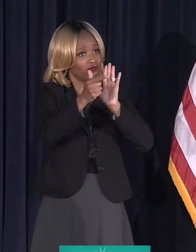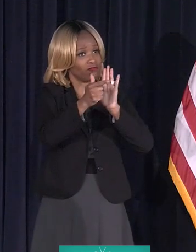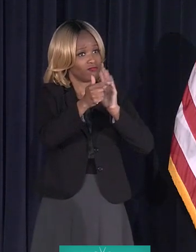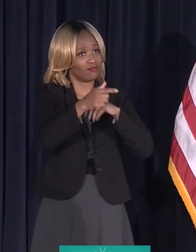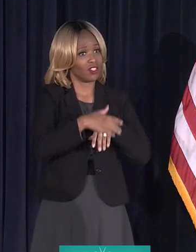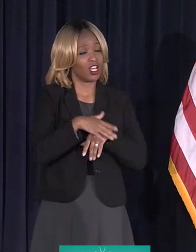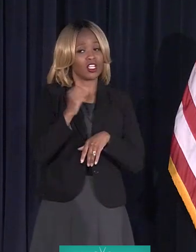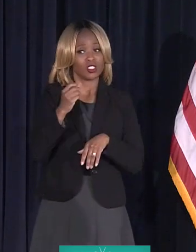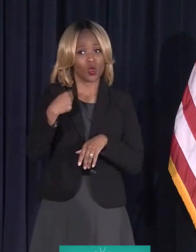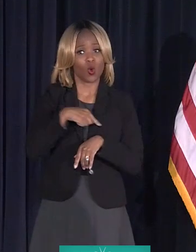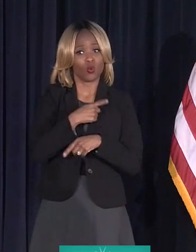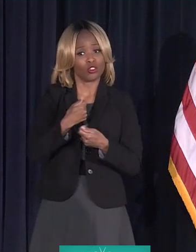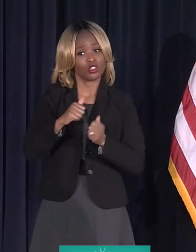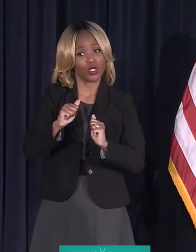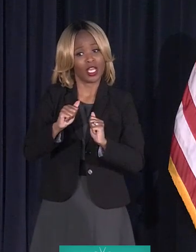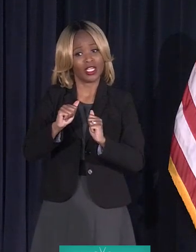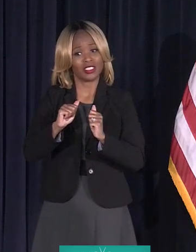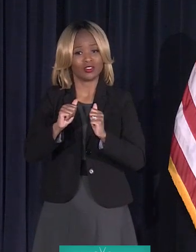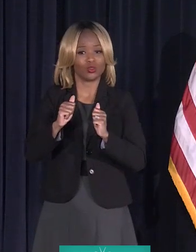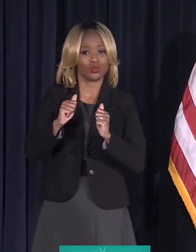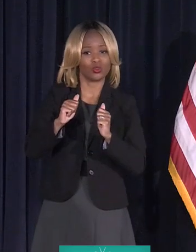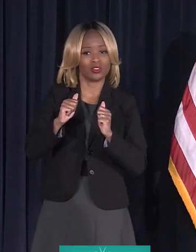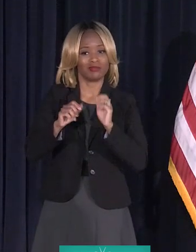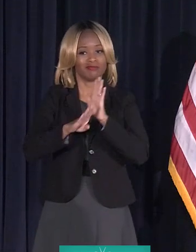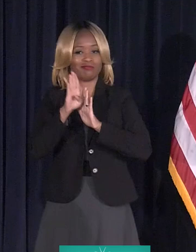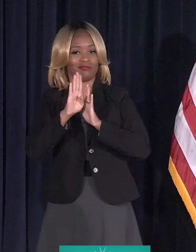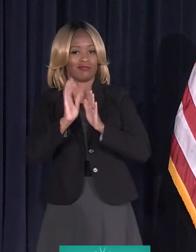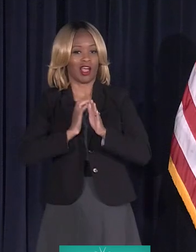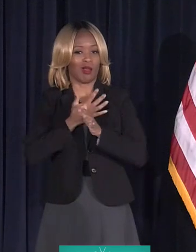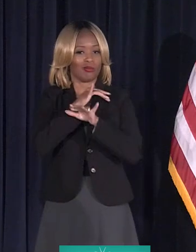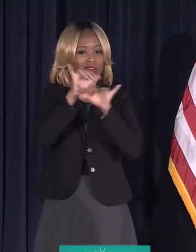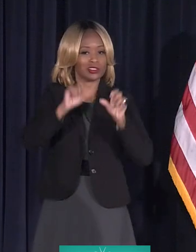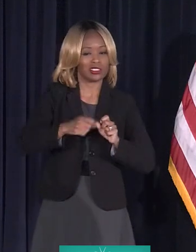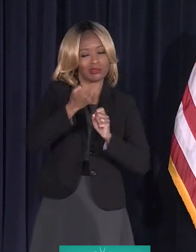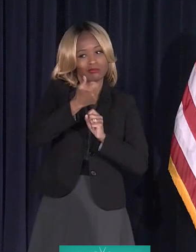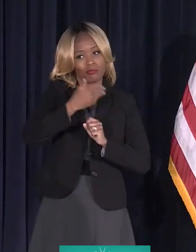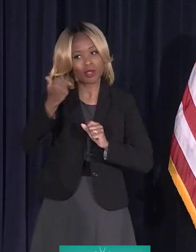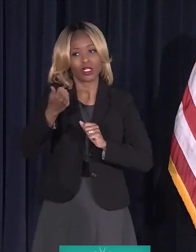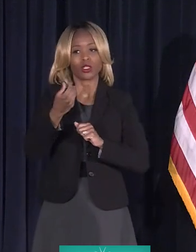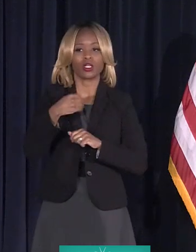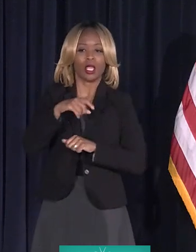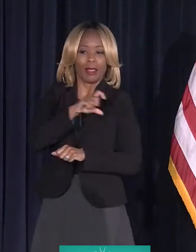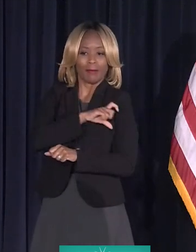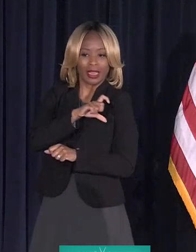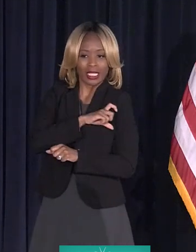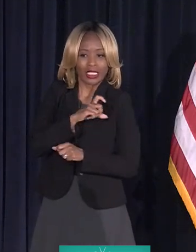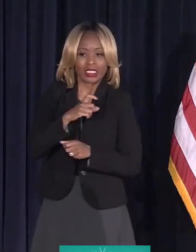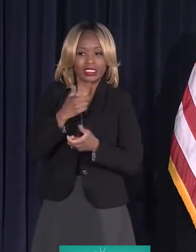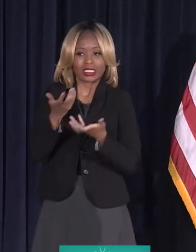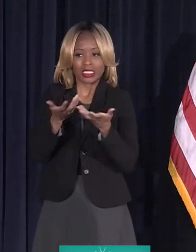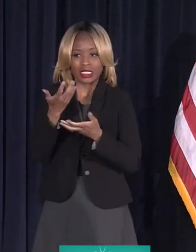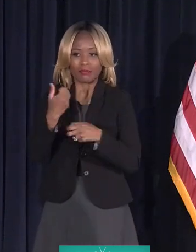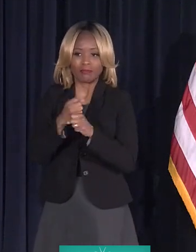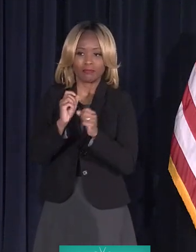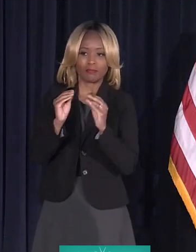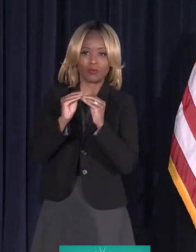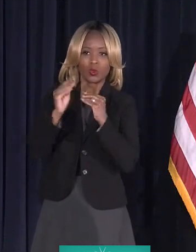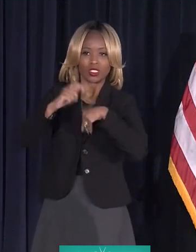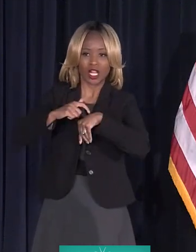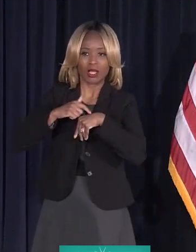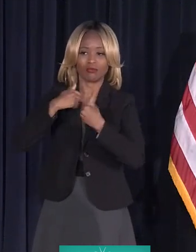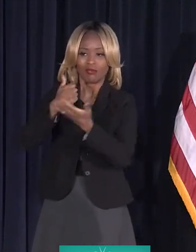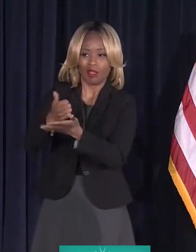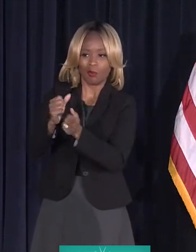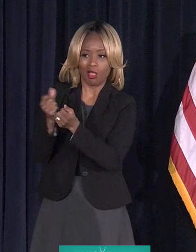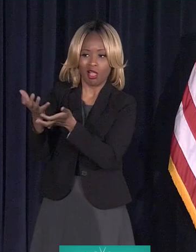So we're trying to be more systematic with that, and we're trying to get police officers to make time to assist with the collection of